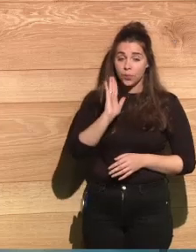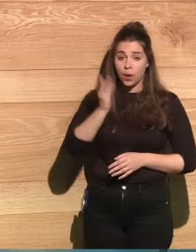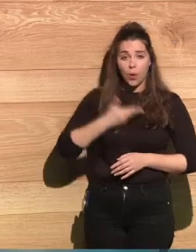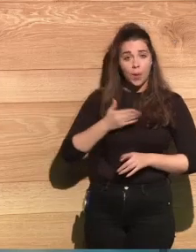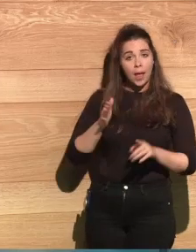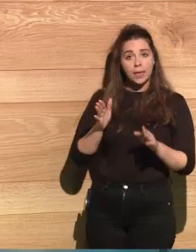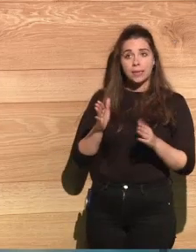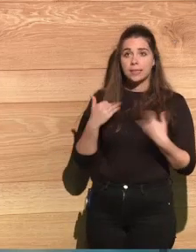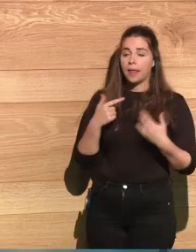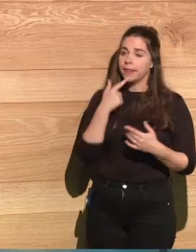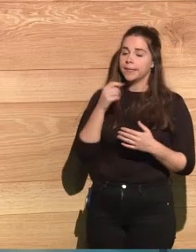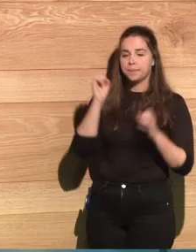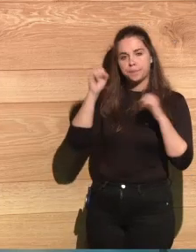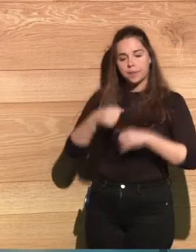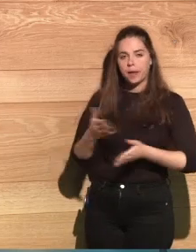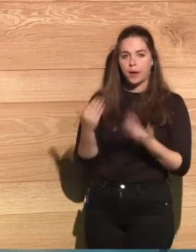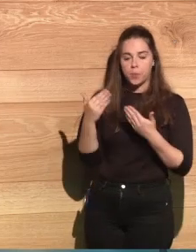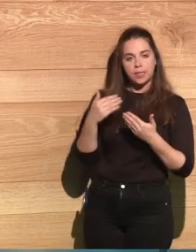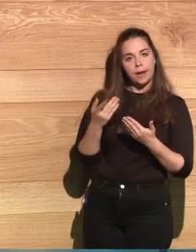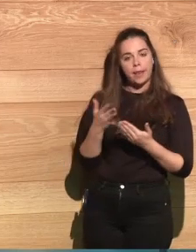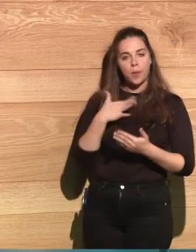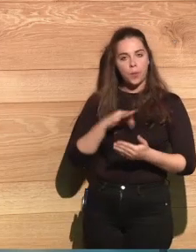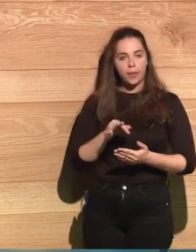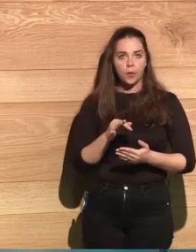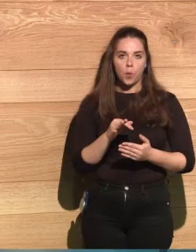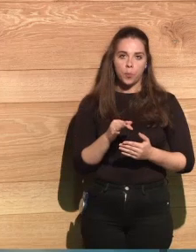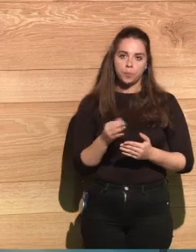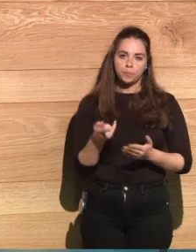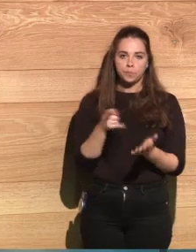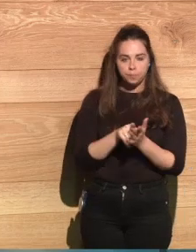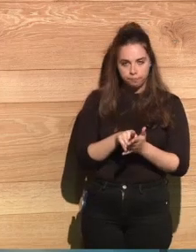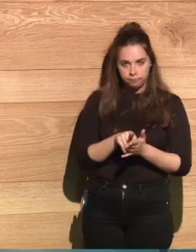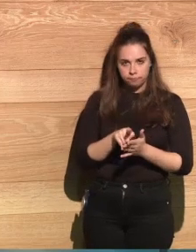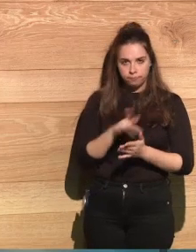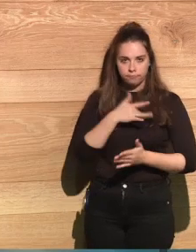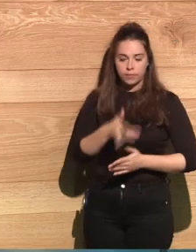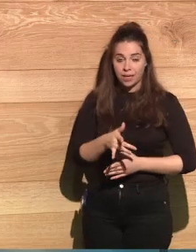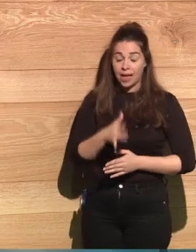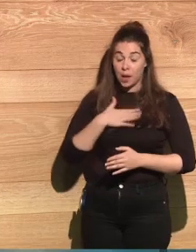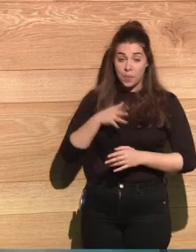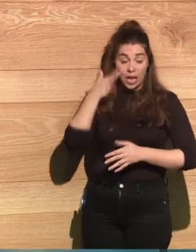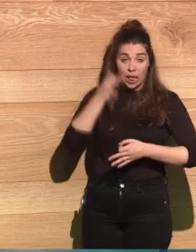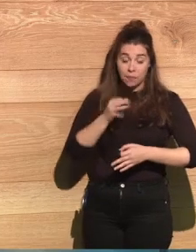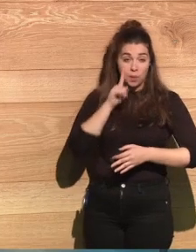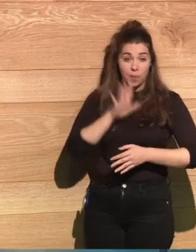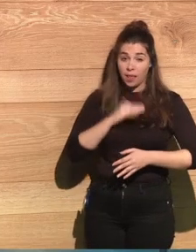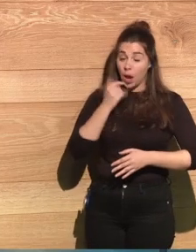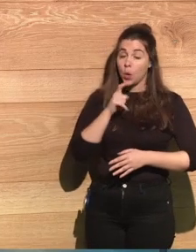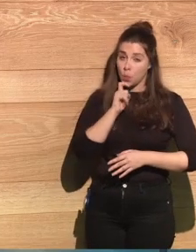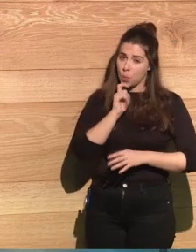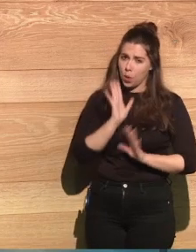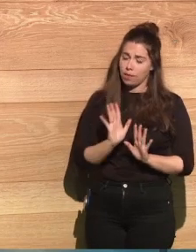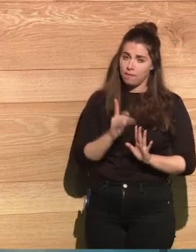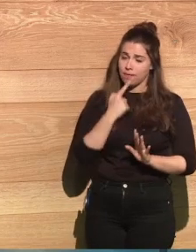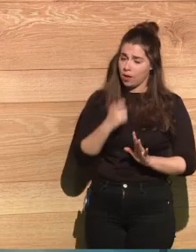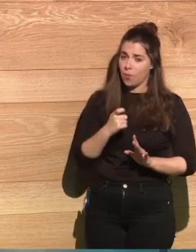thing was a real puzzle to me before I became Christian. But anyway, that is very difficult.